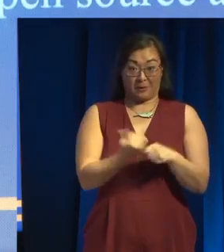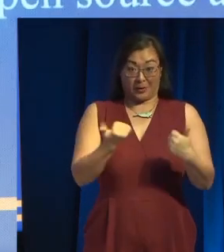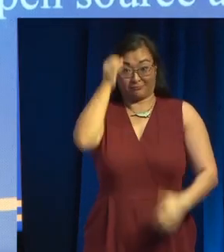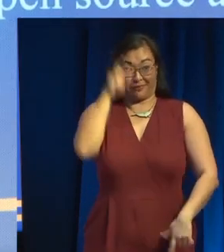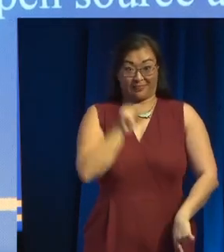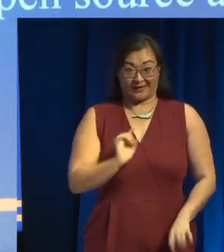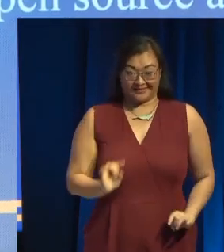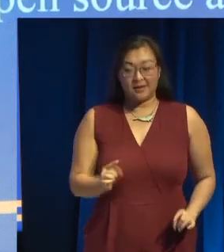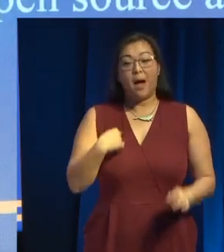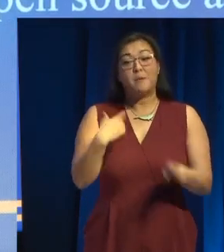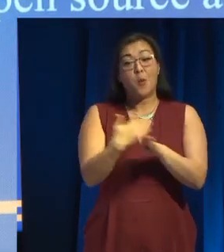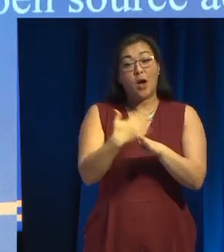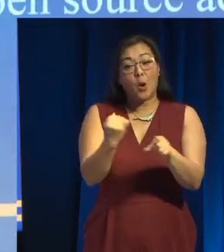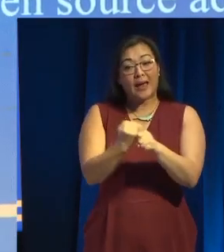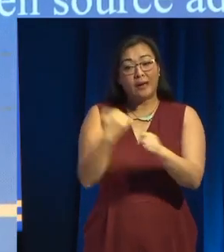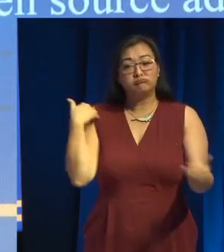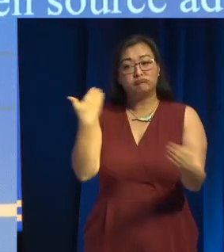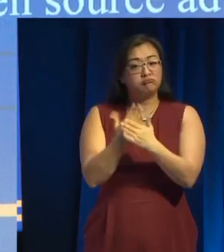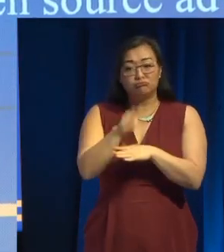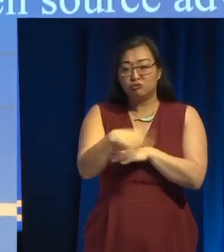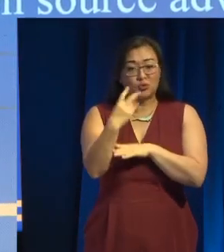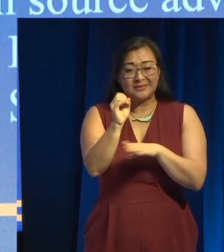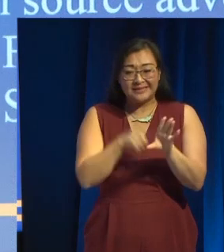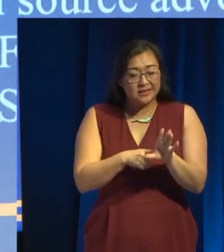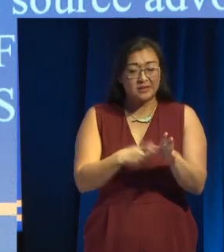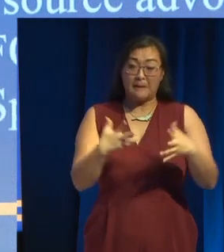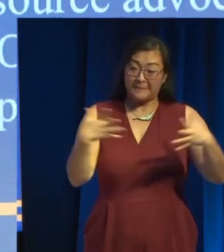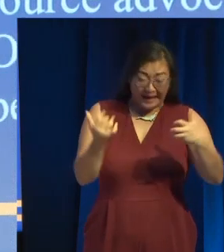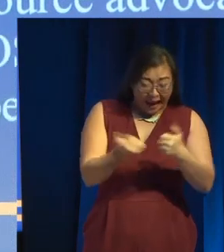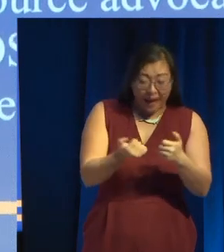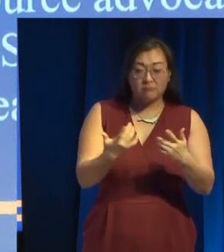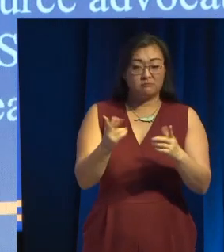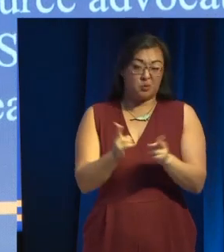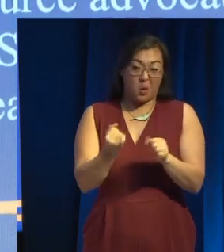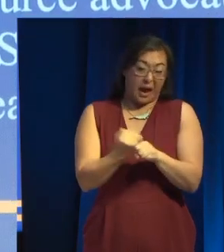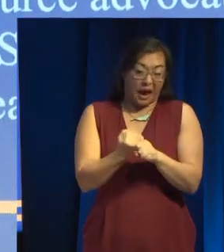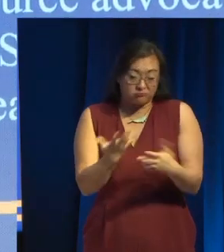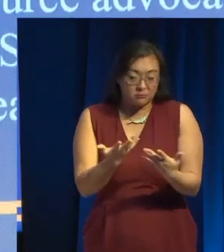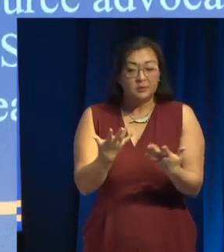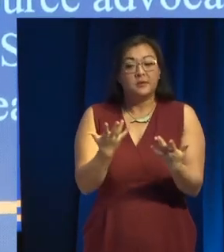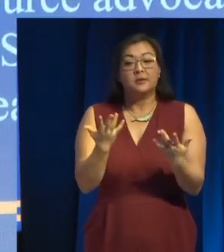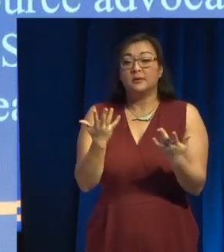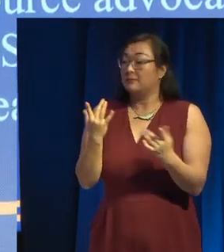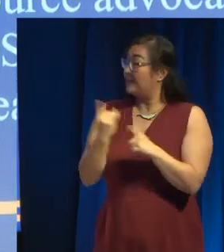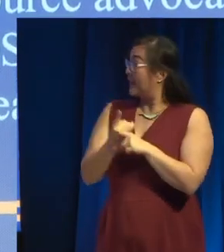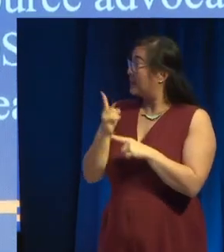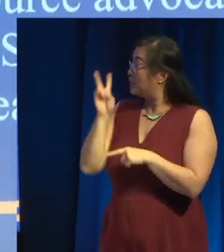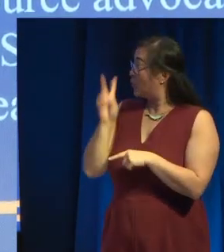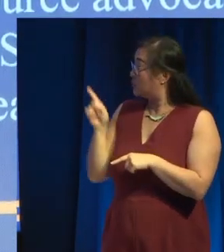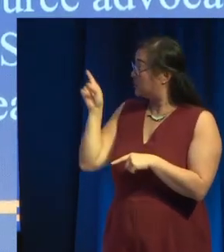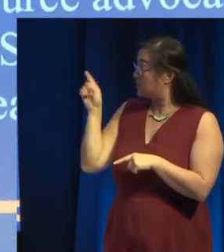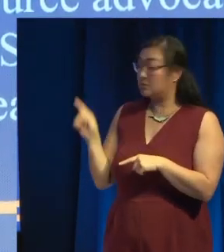for 20-something years, big games, small games, all this sort of stuff. The thing that you'll notice on here is it doesn't say,